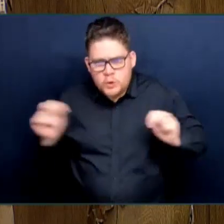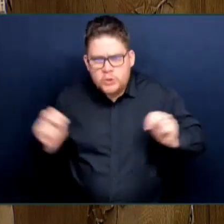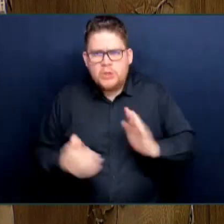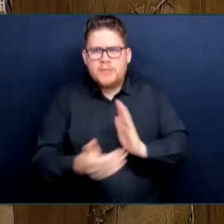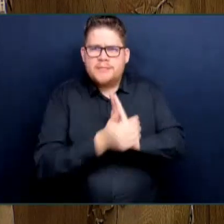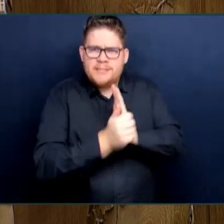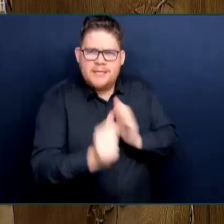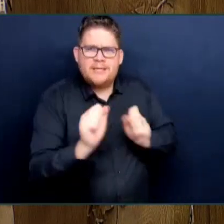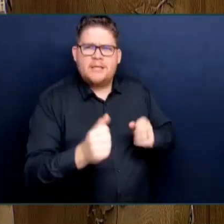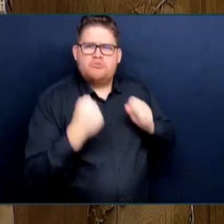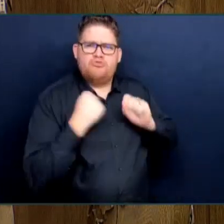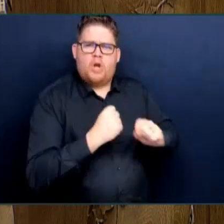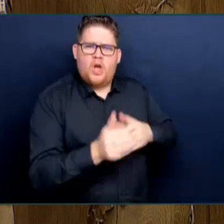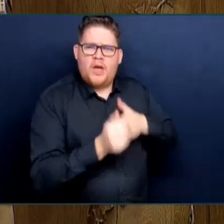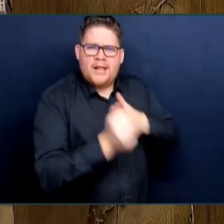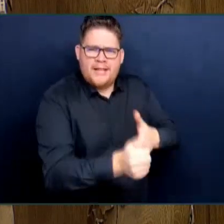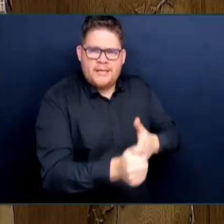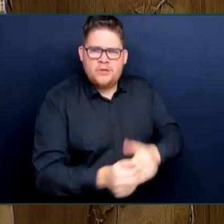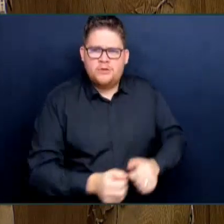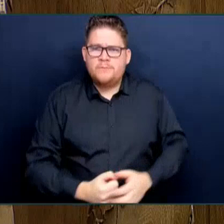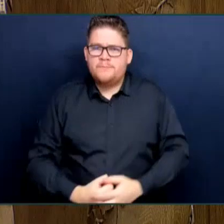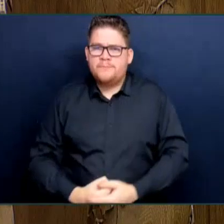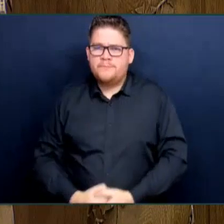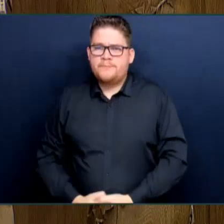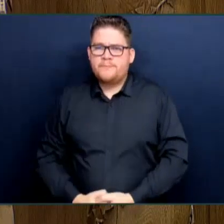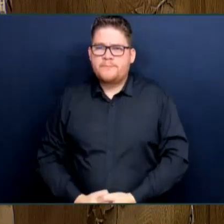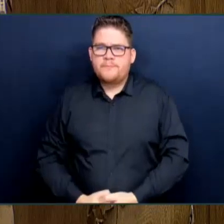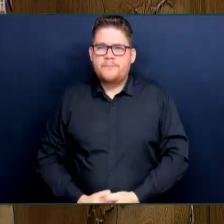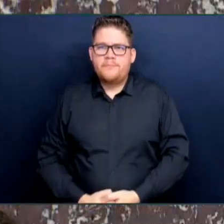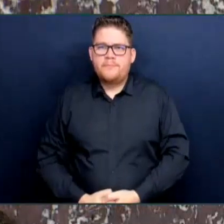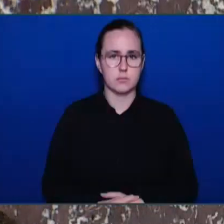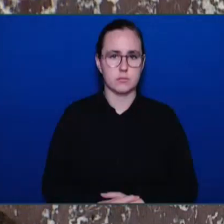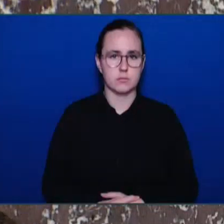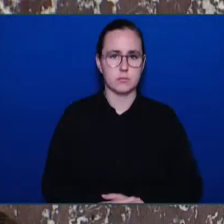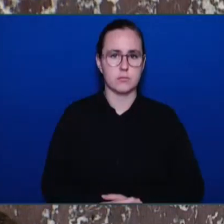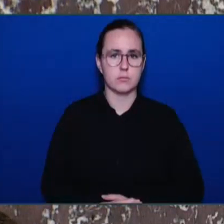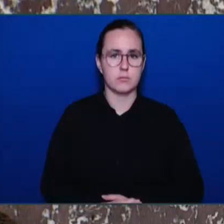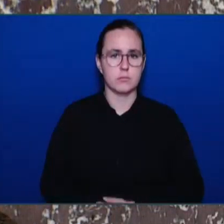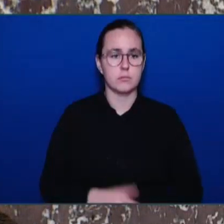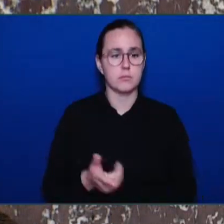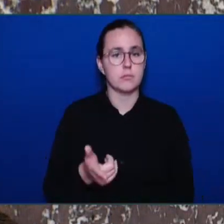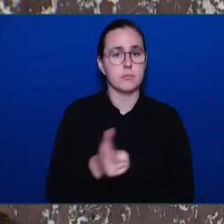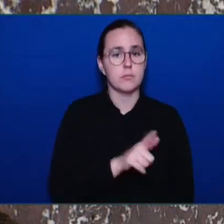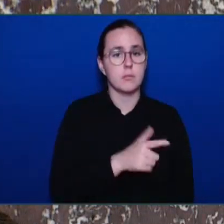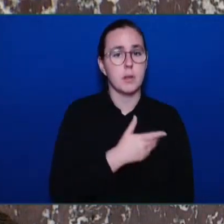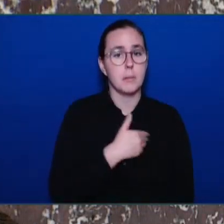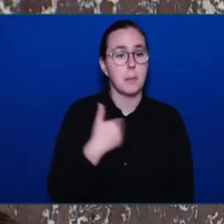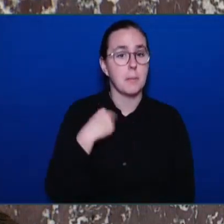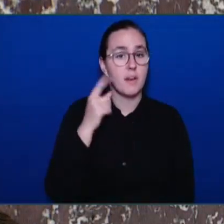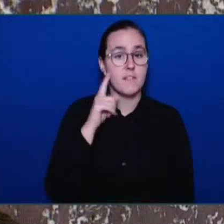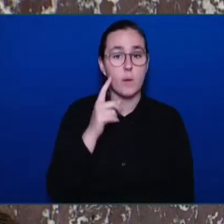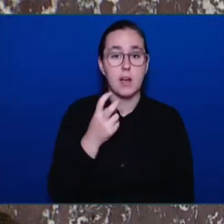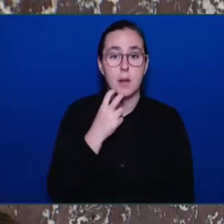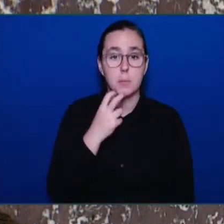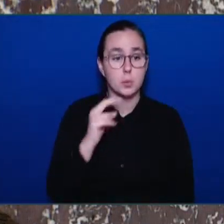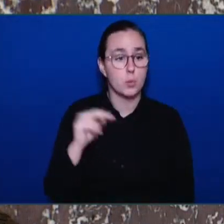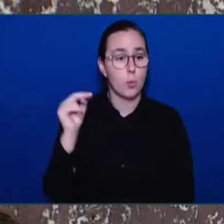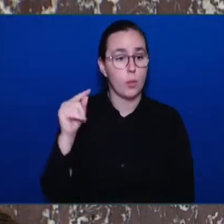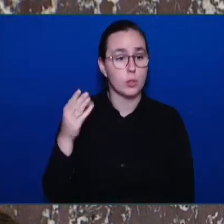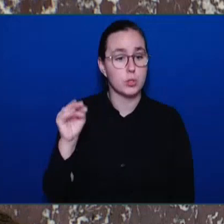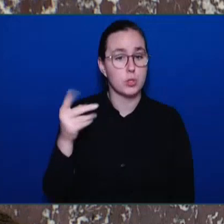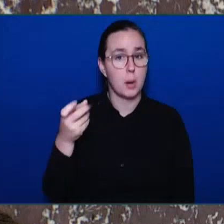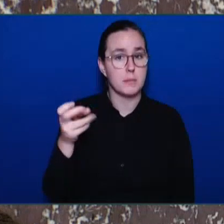Member for Campbell's North Thompson. Well, thank you, Mr. Speaker. Let's be clear. The cancer announcement was actually part of the